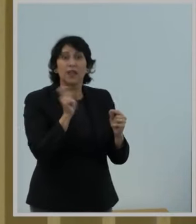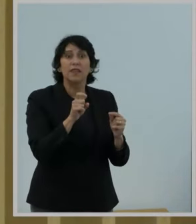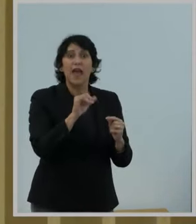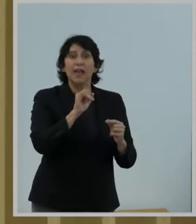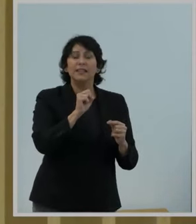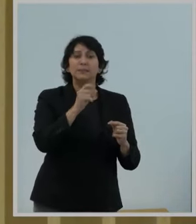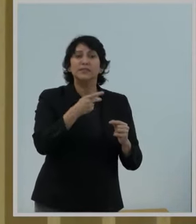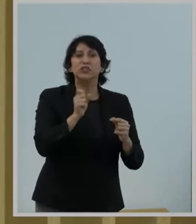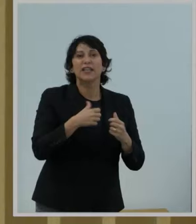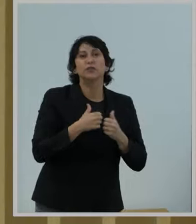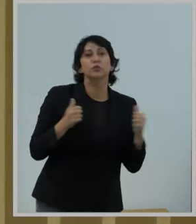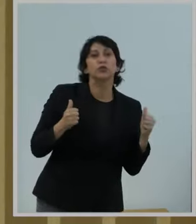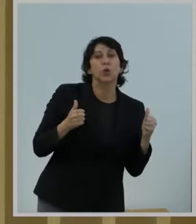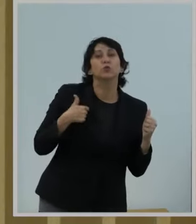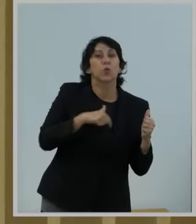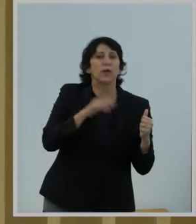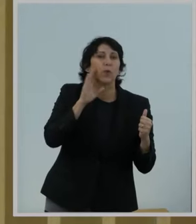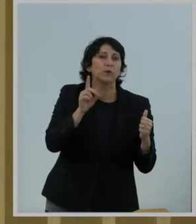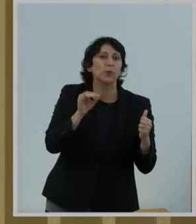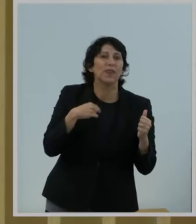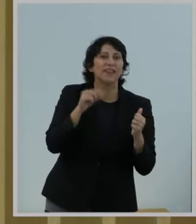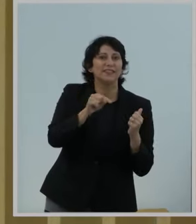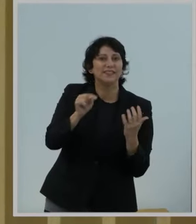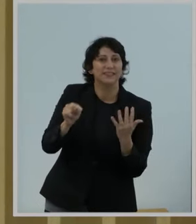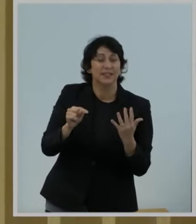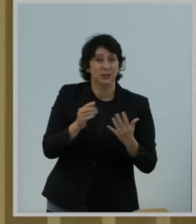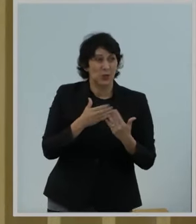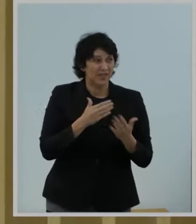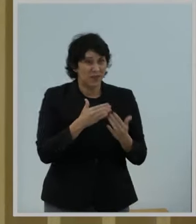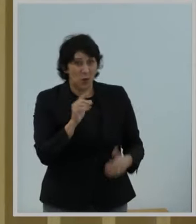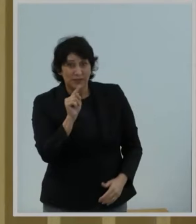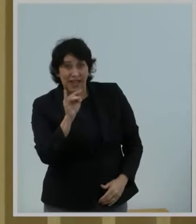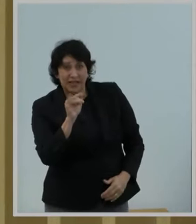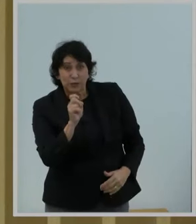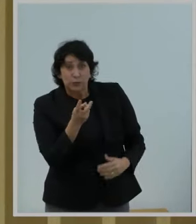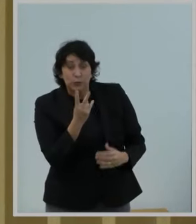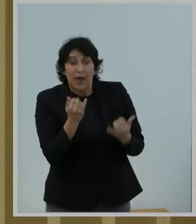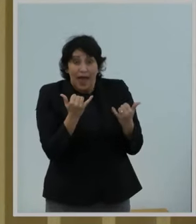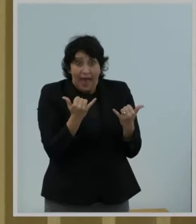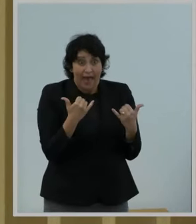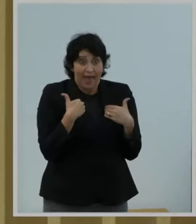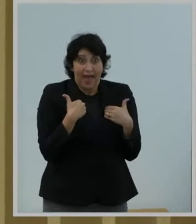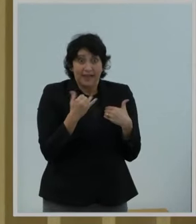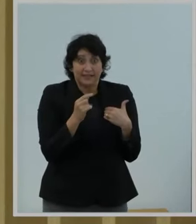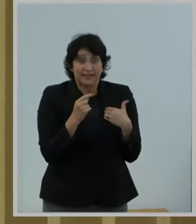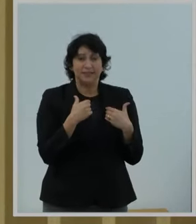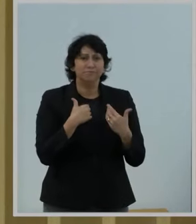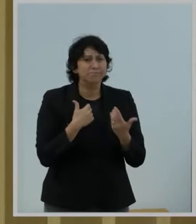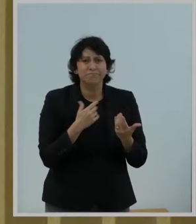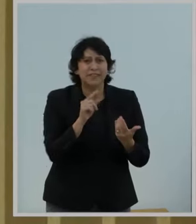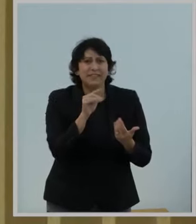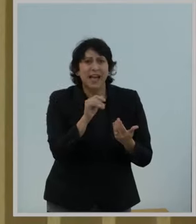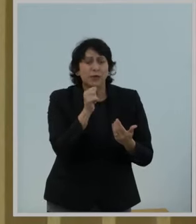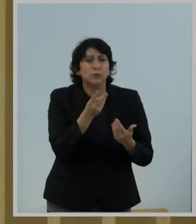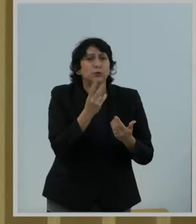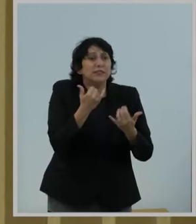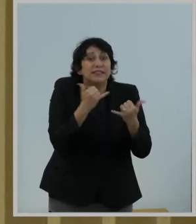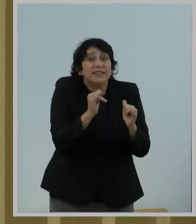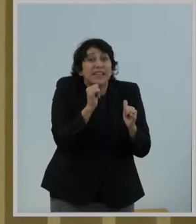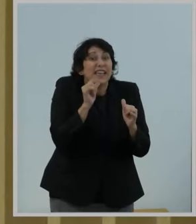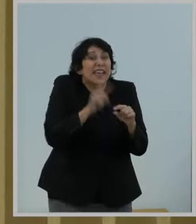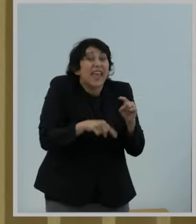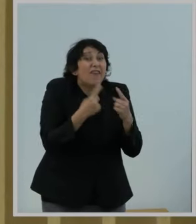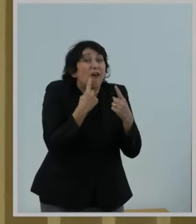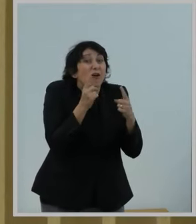In other words, Title II, with all of its harms, does not even accomplish the purported goal that its advocates claim